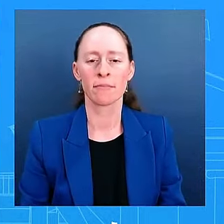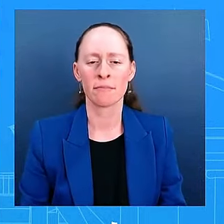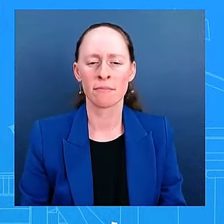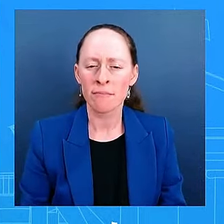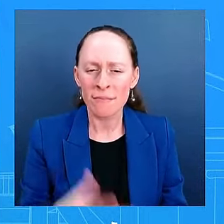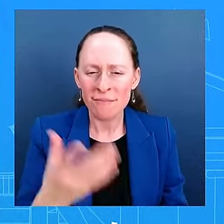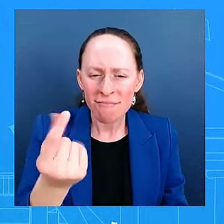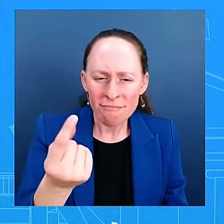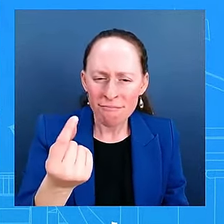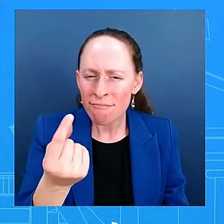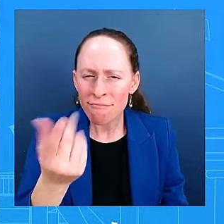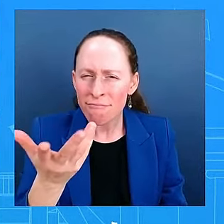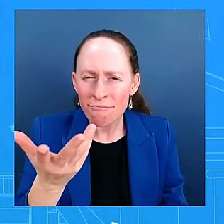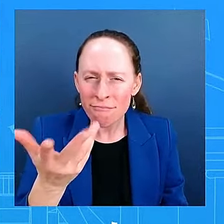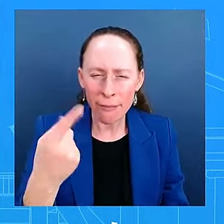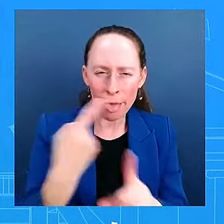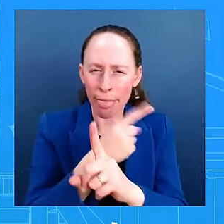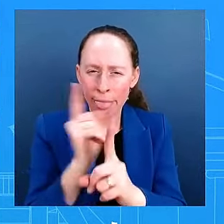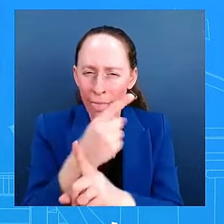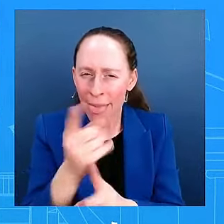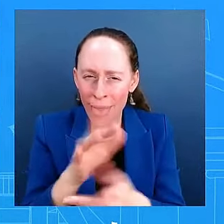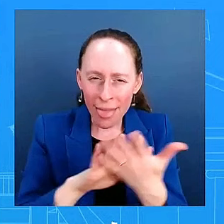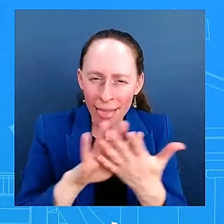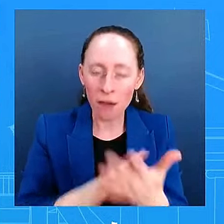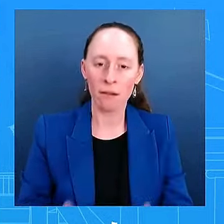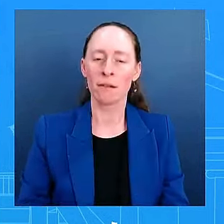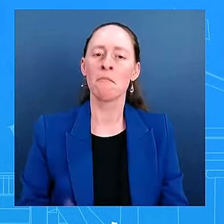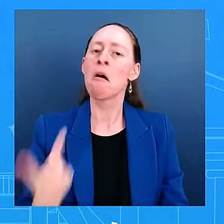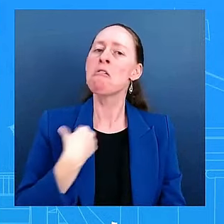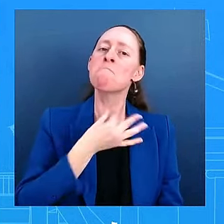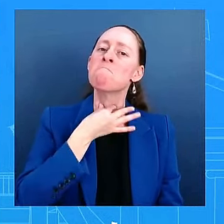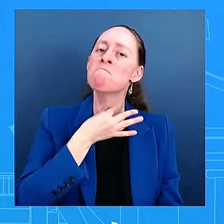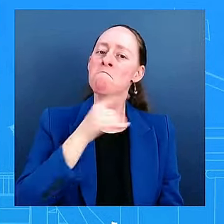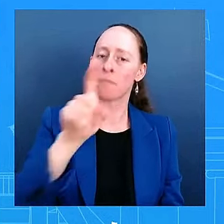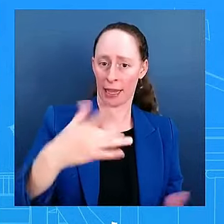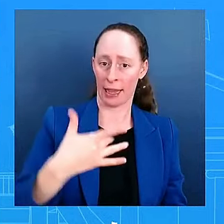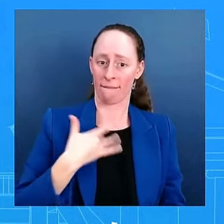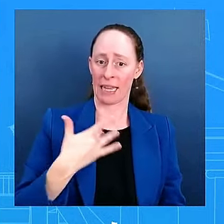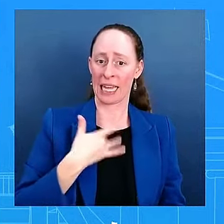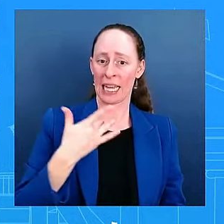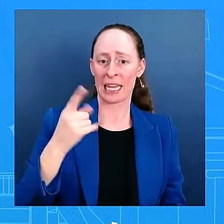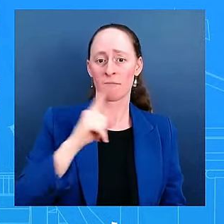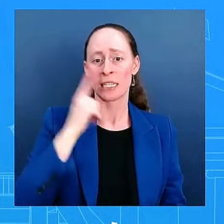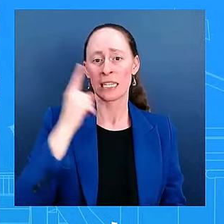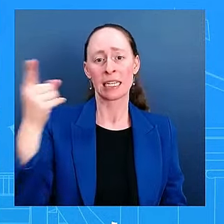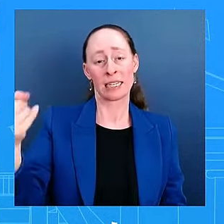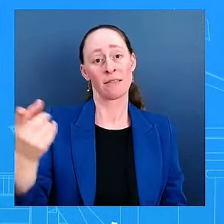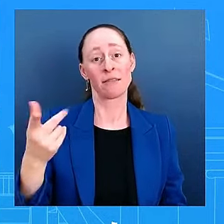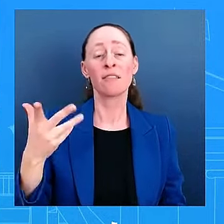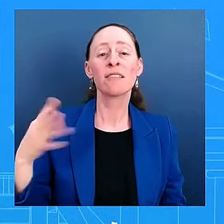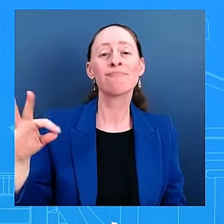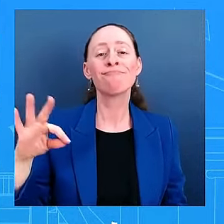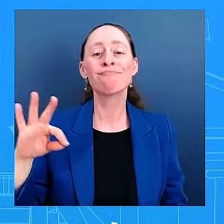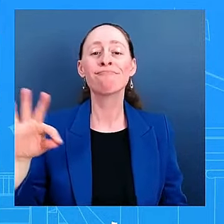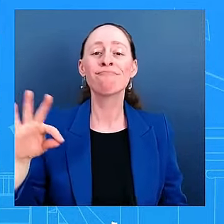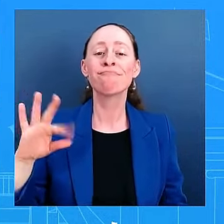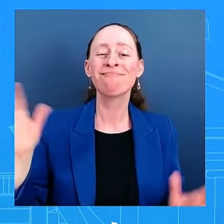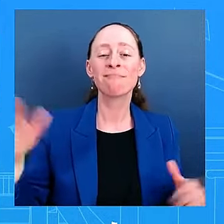quoting folks here, and arrogance of believing he was the only one who could beat Donald Trump. I mean,